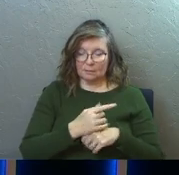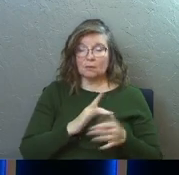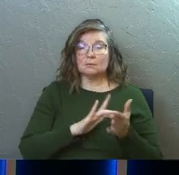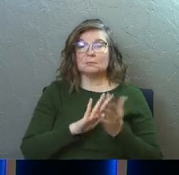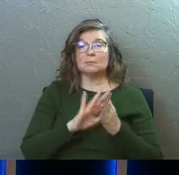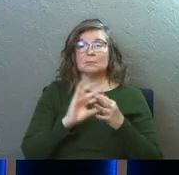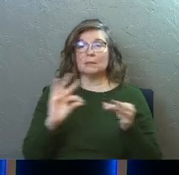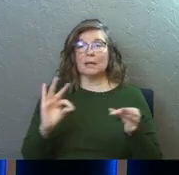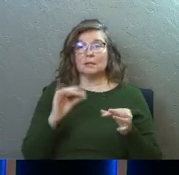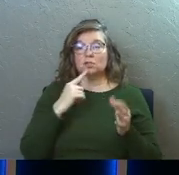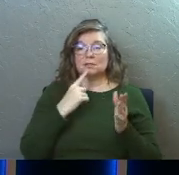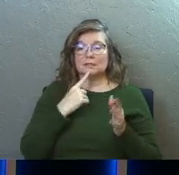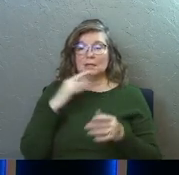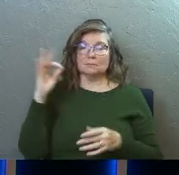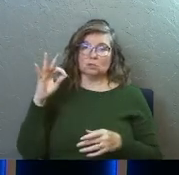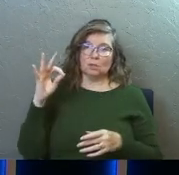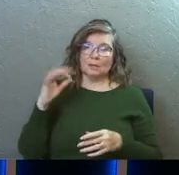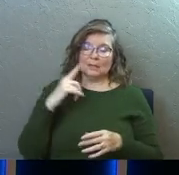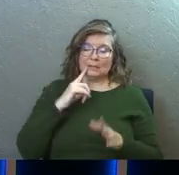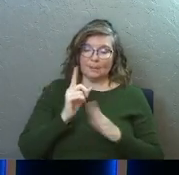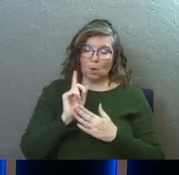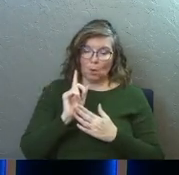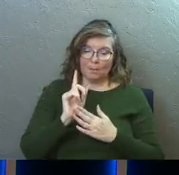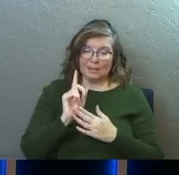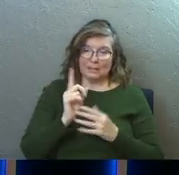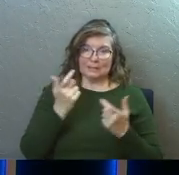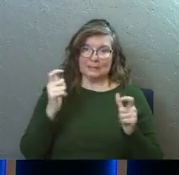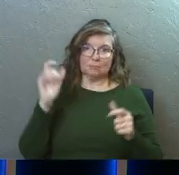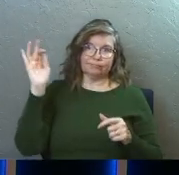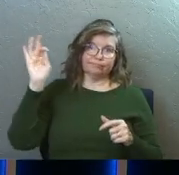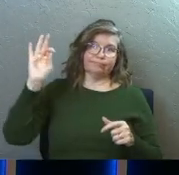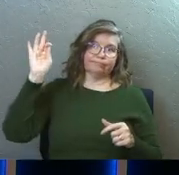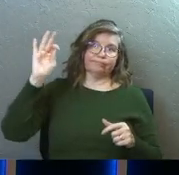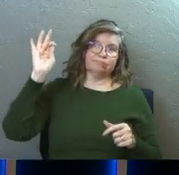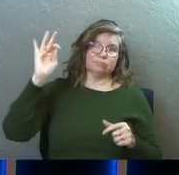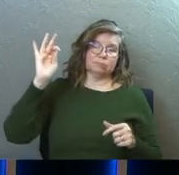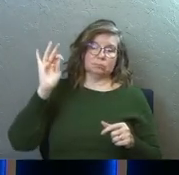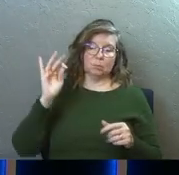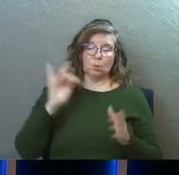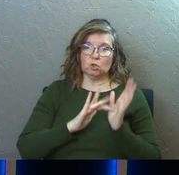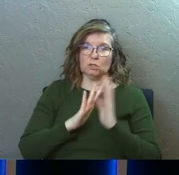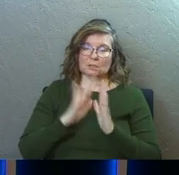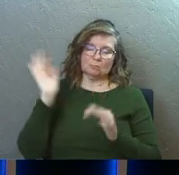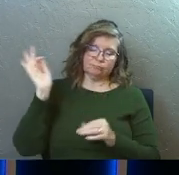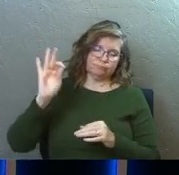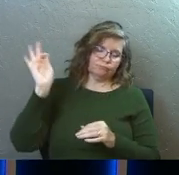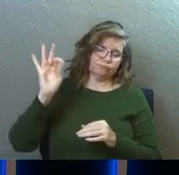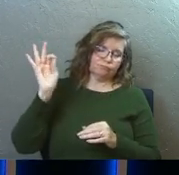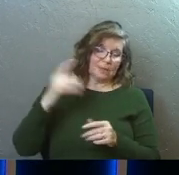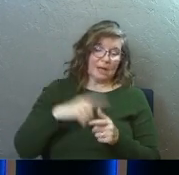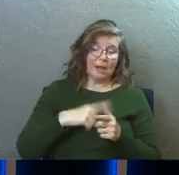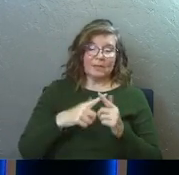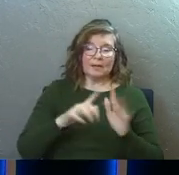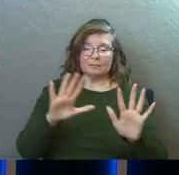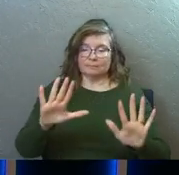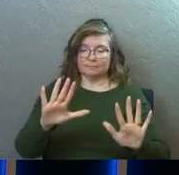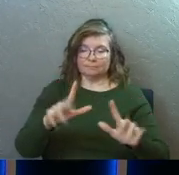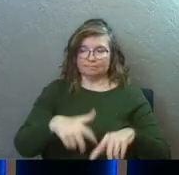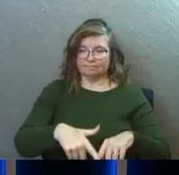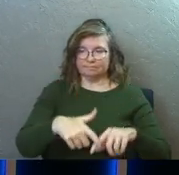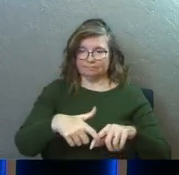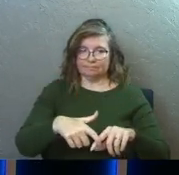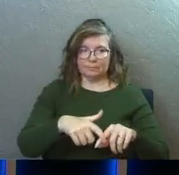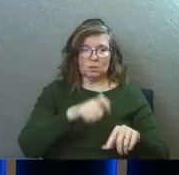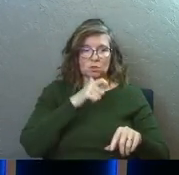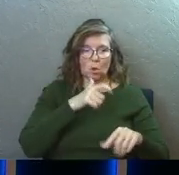passage, Jesus is going through His Sermon on the Mount and He takes a moment in the midst of this giant, amazing sermon where He's just bringing stuff to these followers and He says, hey, I want to